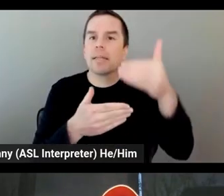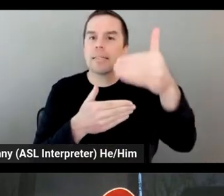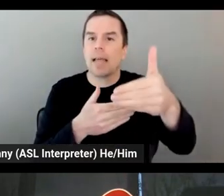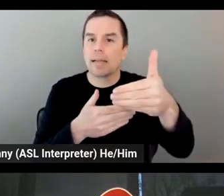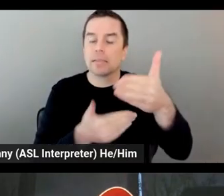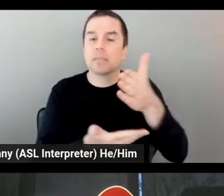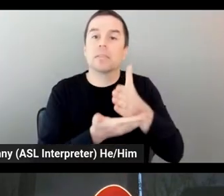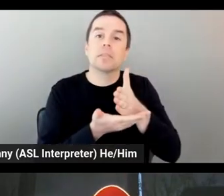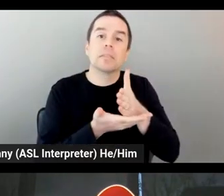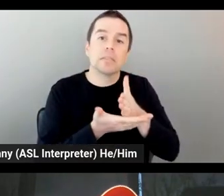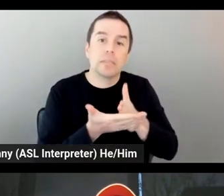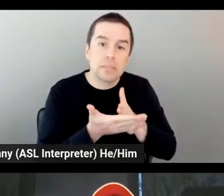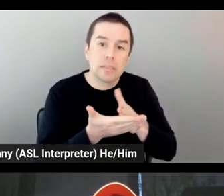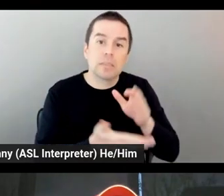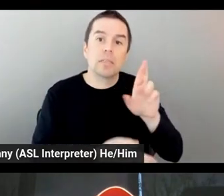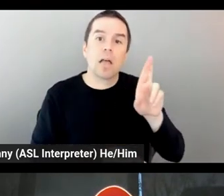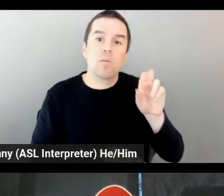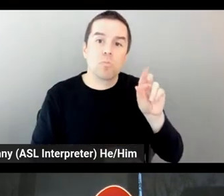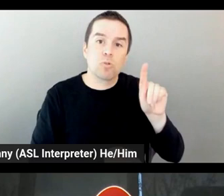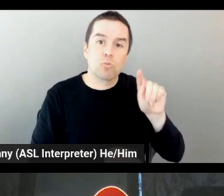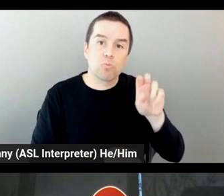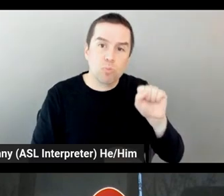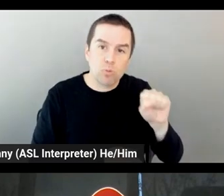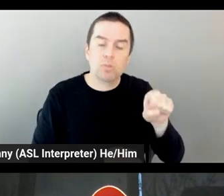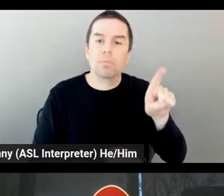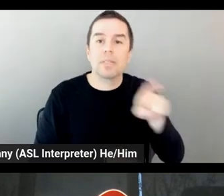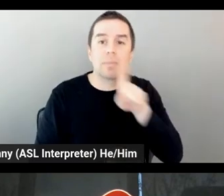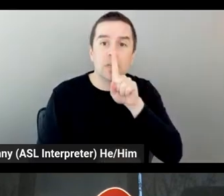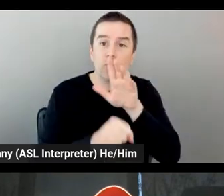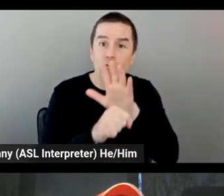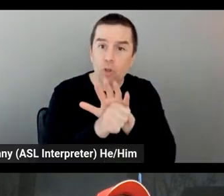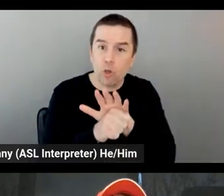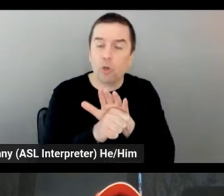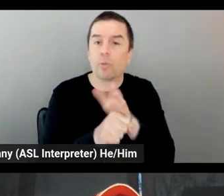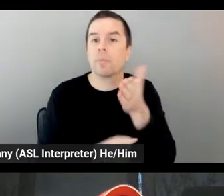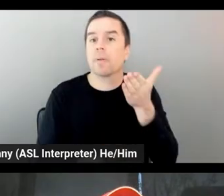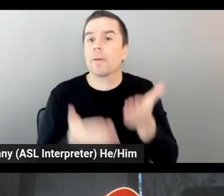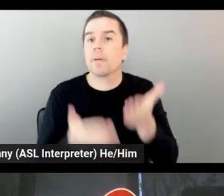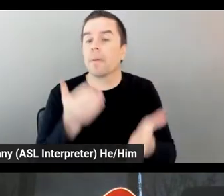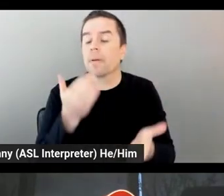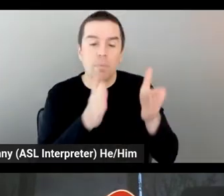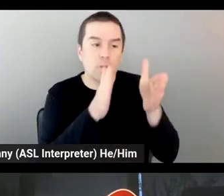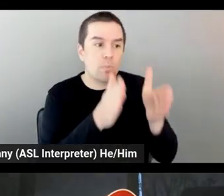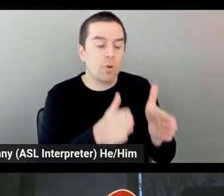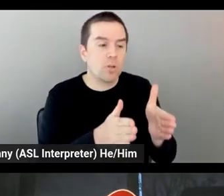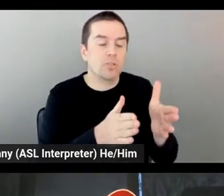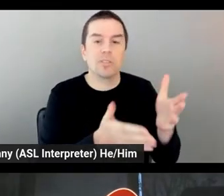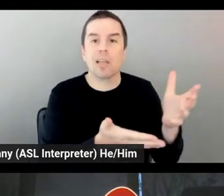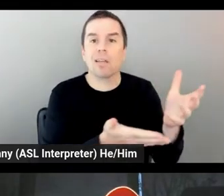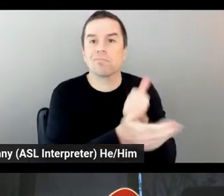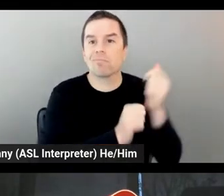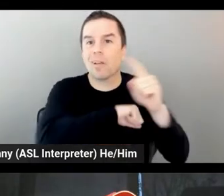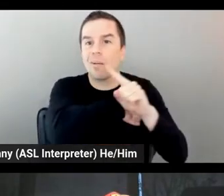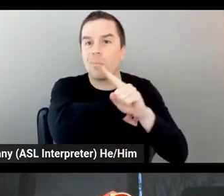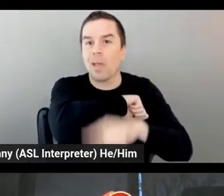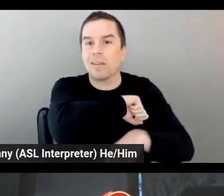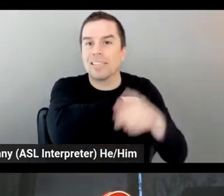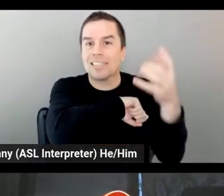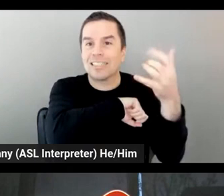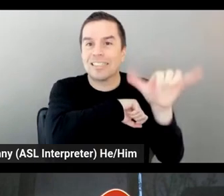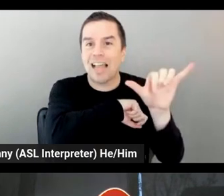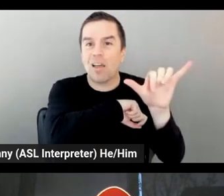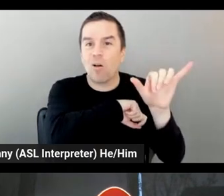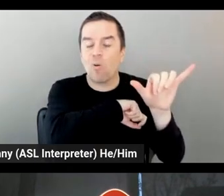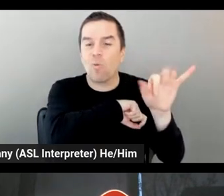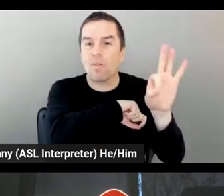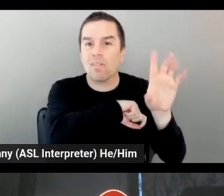confirmed. Maybe someone take, I don't know, a penalty because of a yellow flag, those things, right? And if you are at a racetrack,